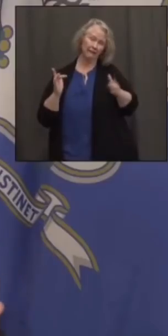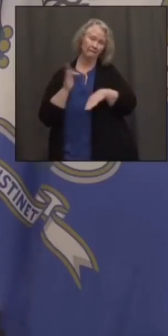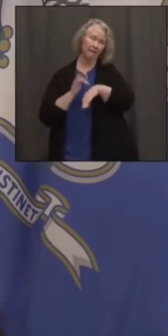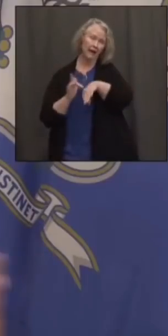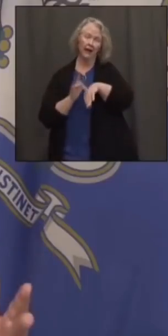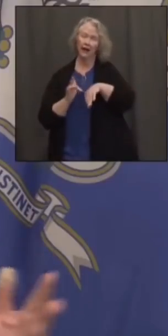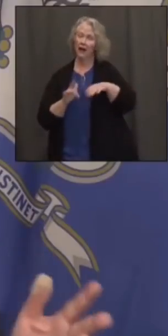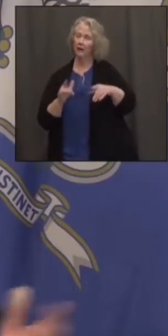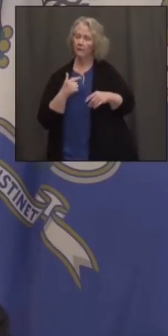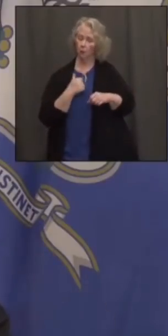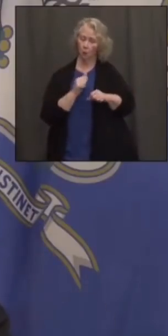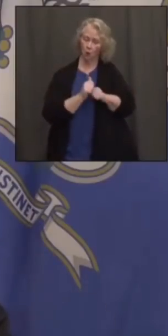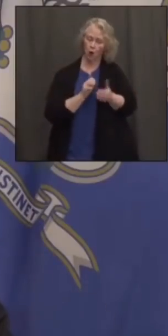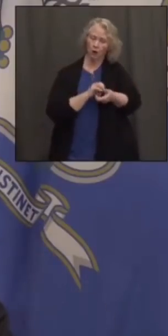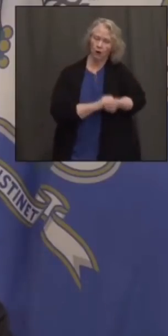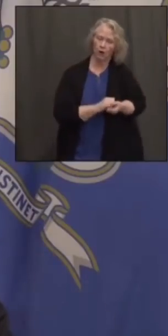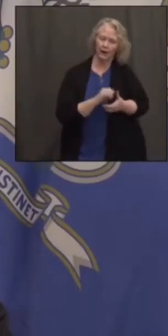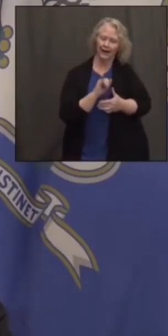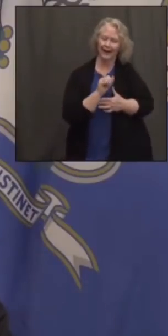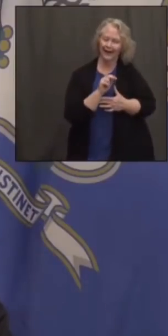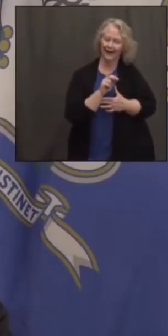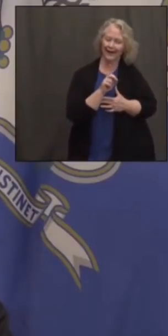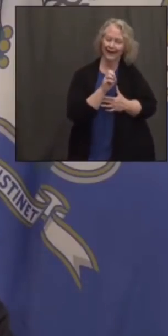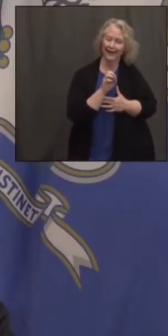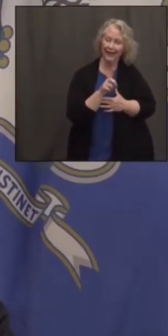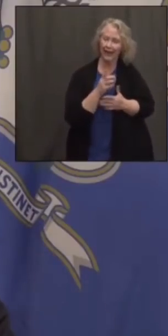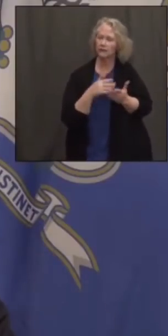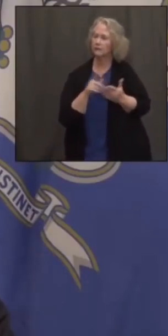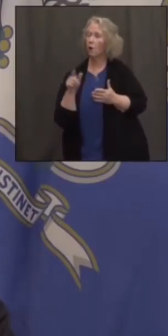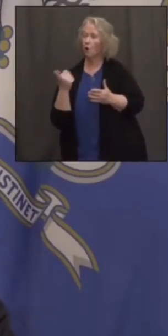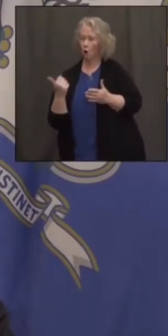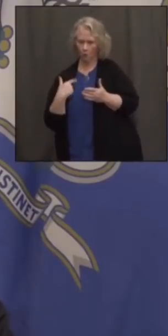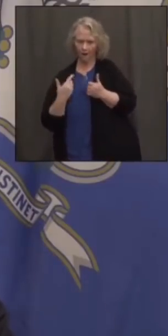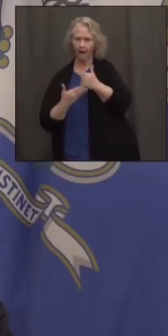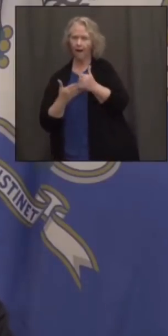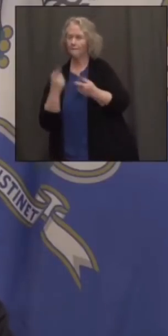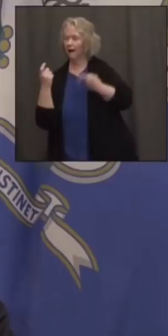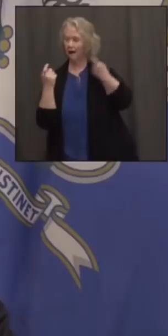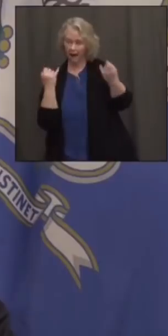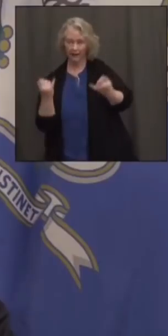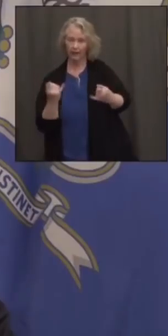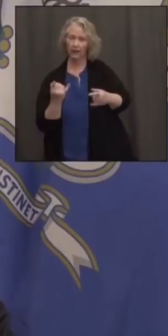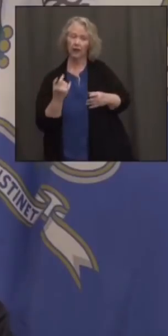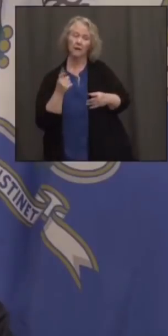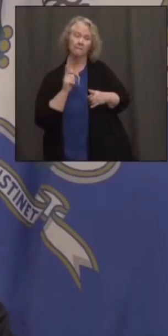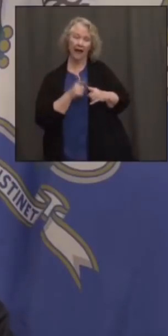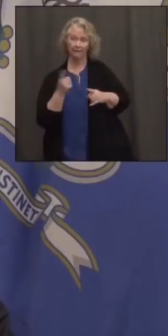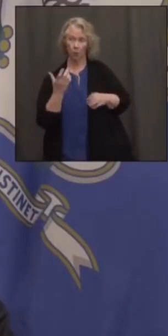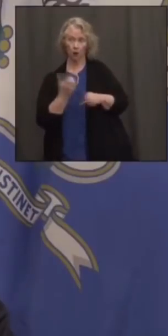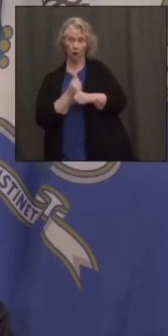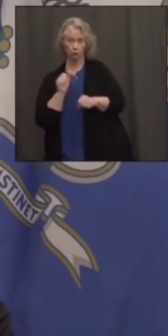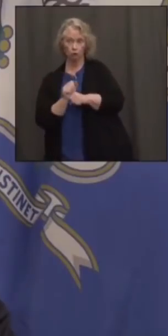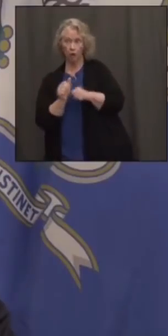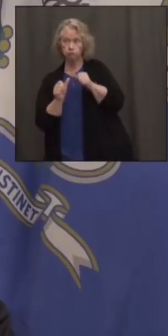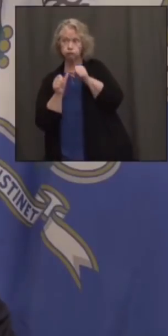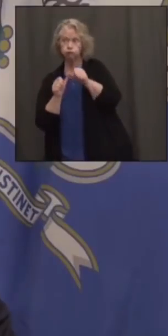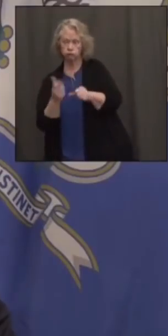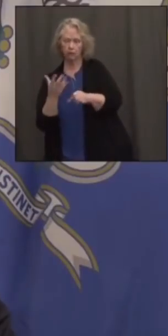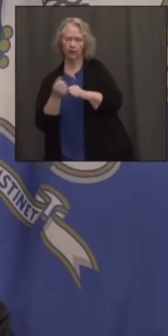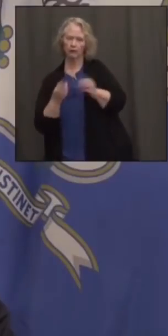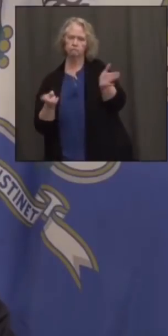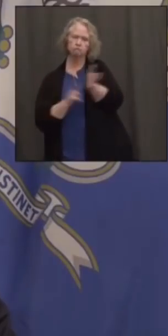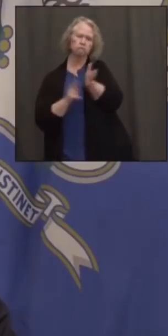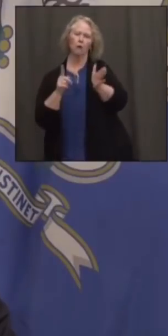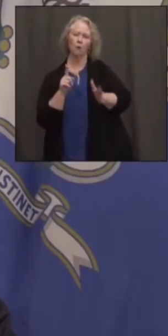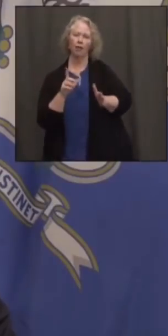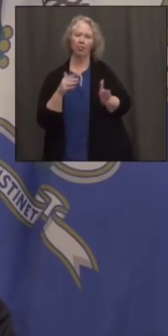and other partners, we can help direct you to where some of those jobs are. We also have a $1,000 signing bonus. So I think it's a good time to make sure people